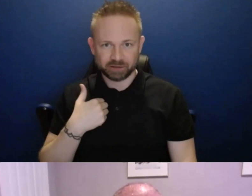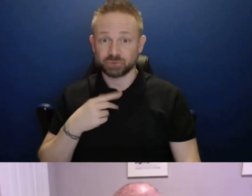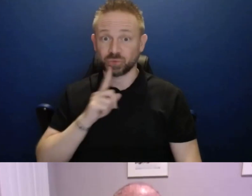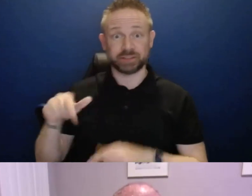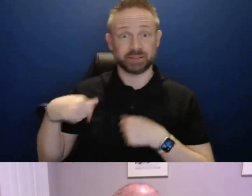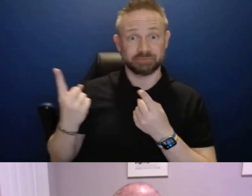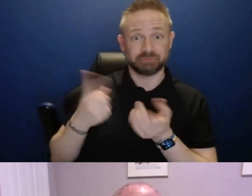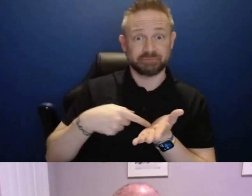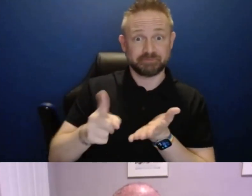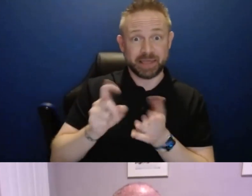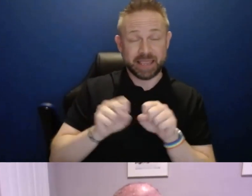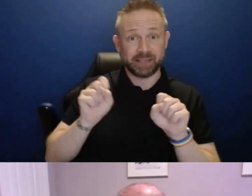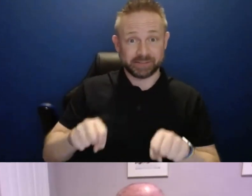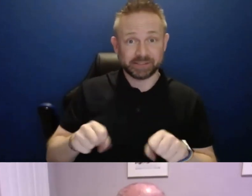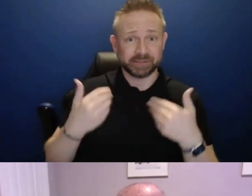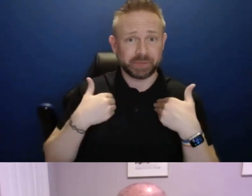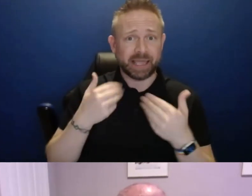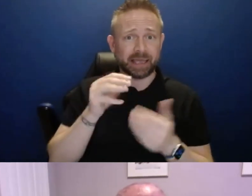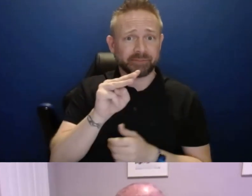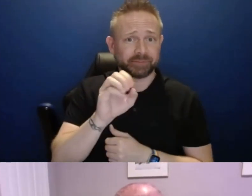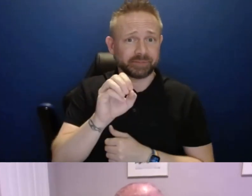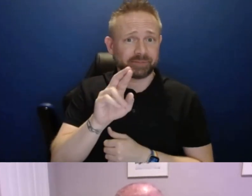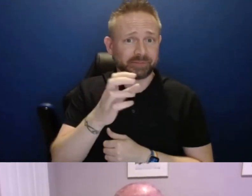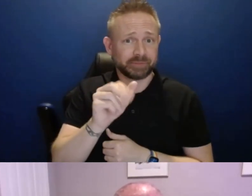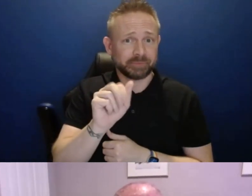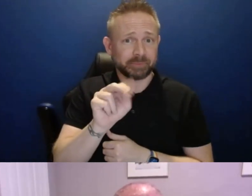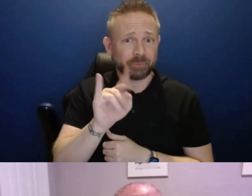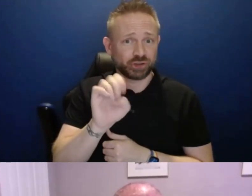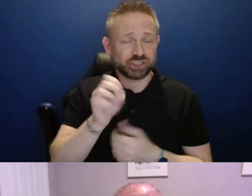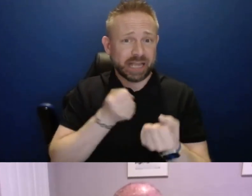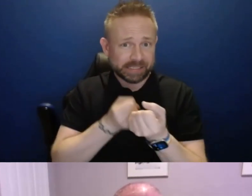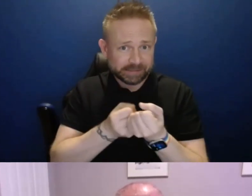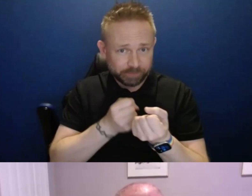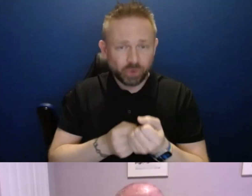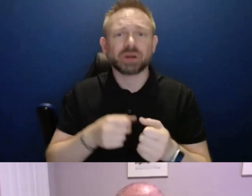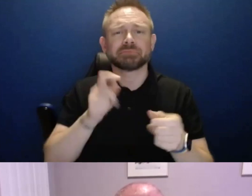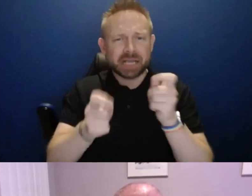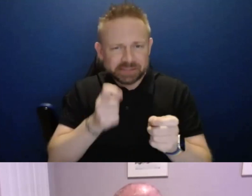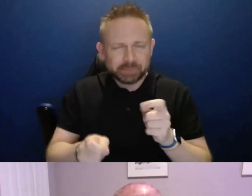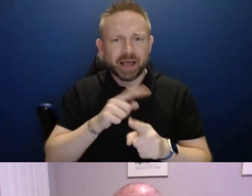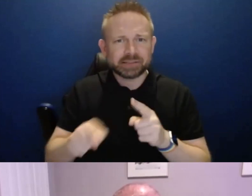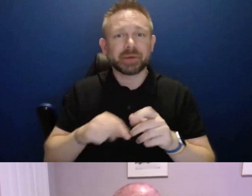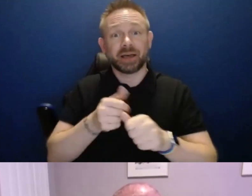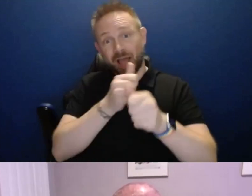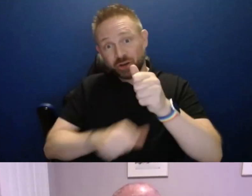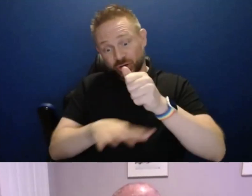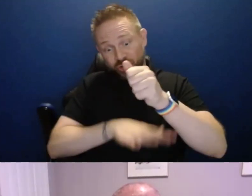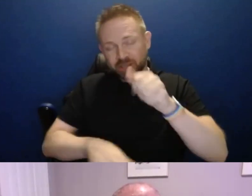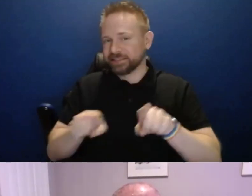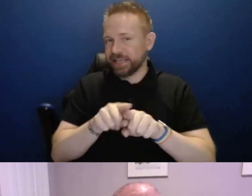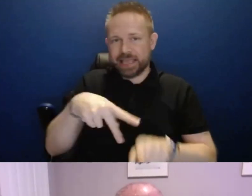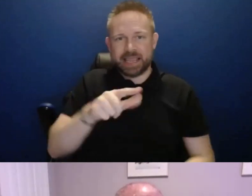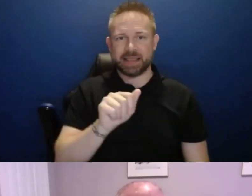we have. We actually have merchandise support as well as even the different kinds of customization. So obviously this is not the place to wind up the